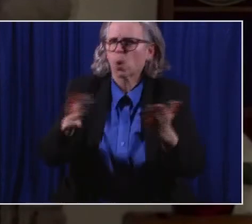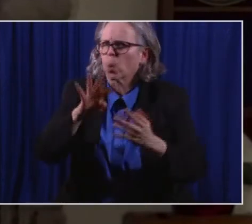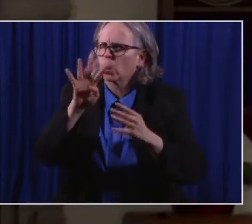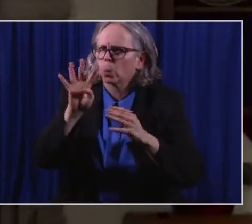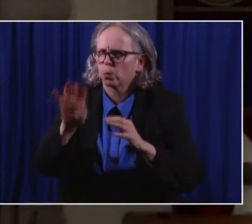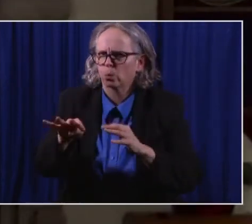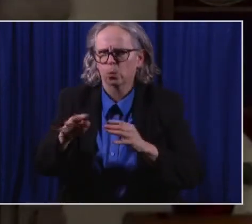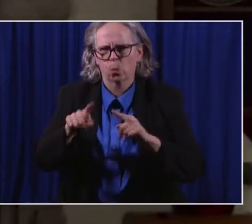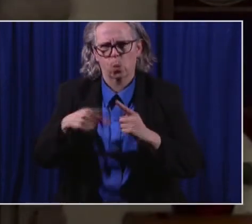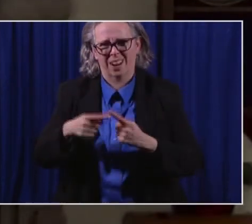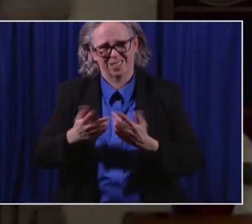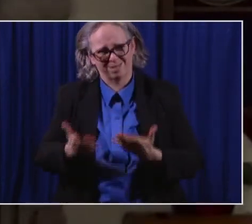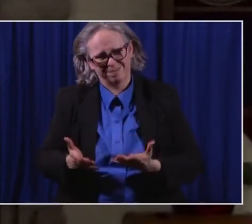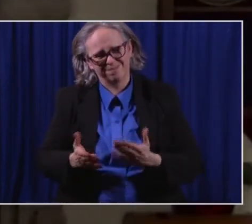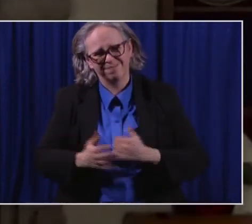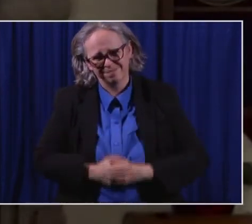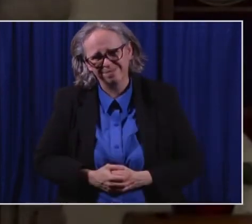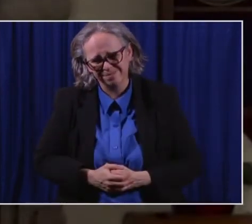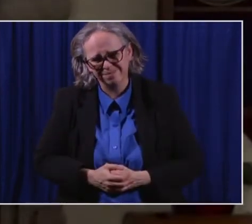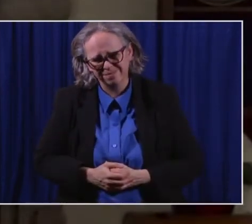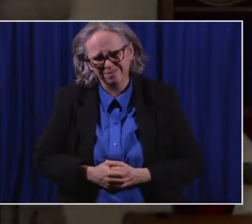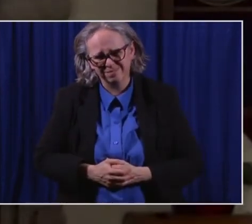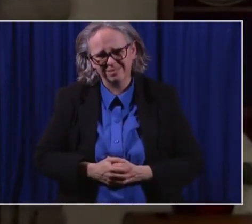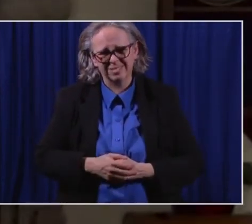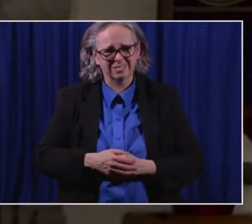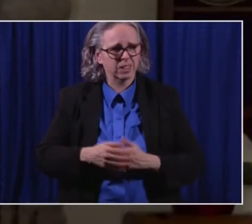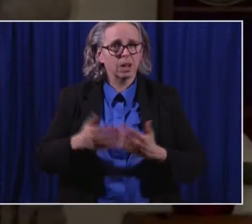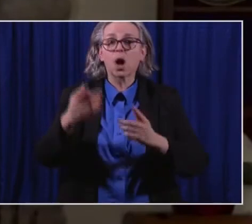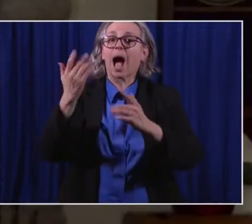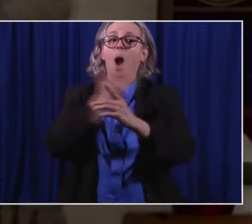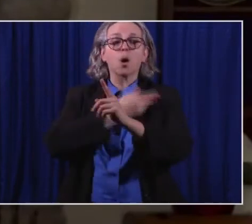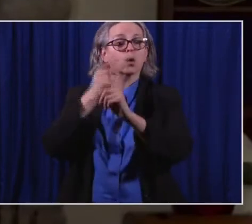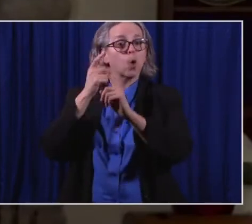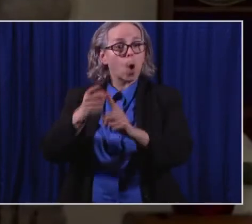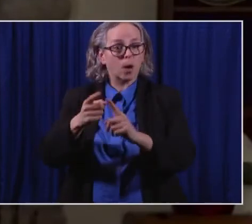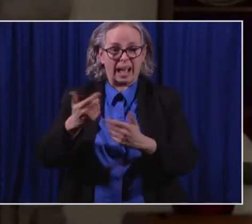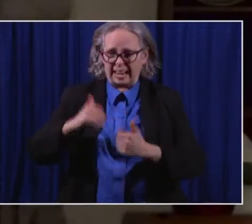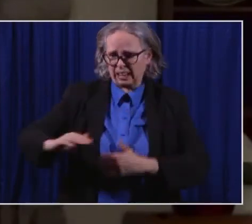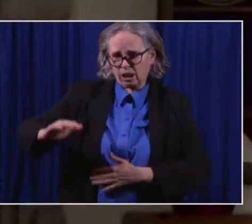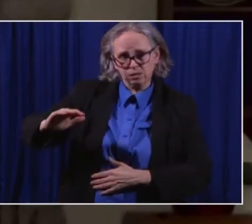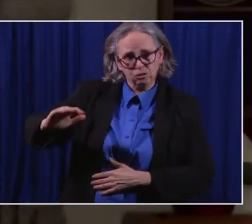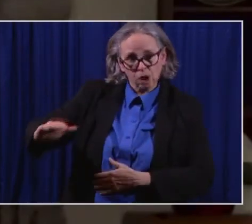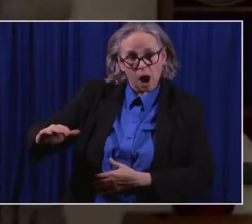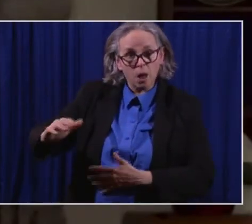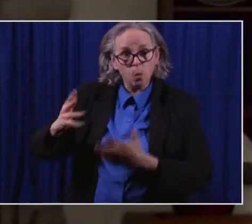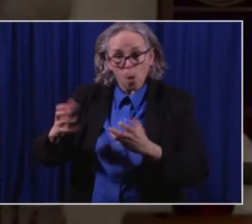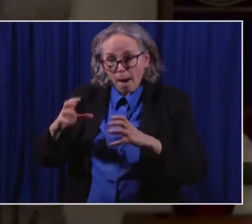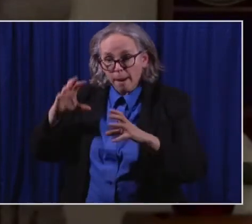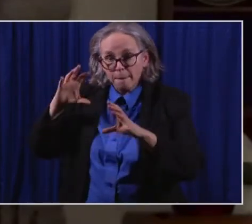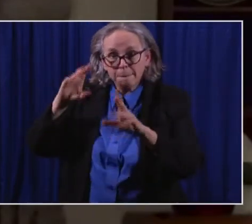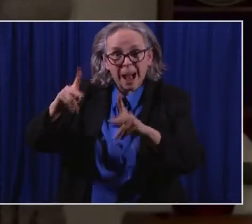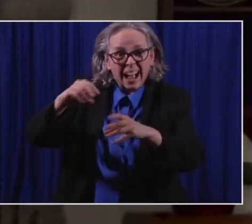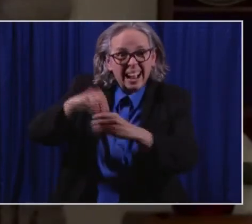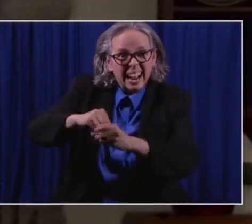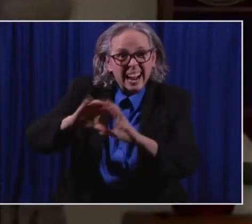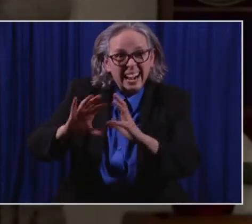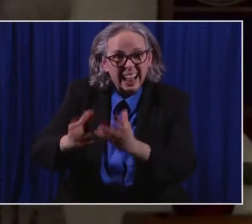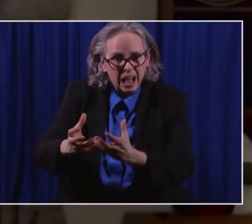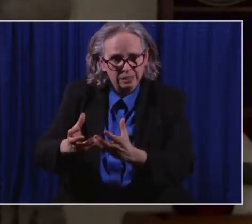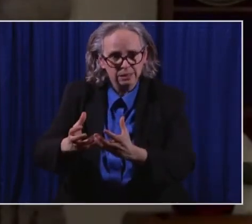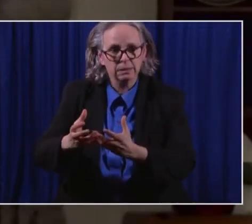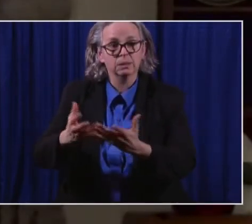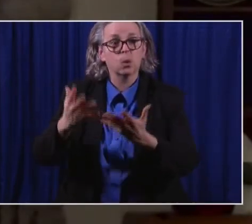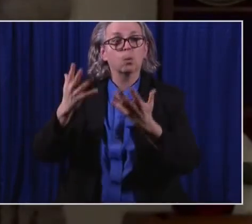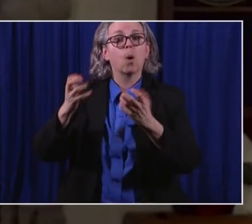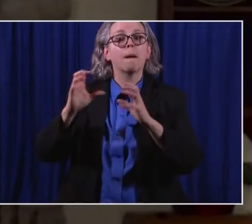child in the state that wants to be back in school, to be back in school by March 1st. Now, again,